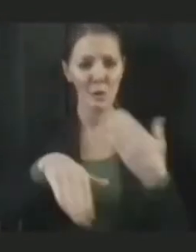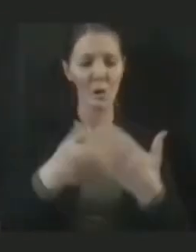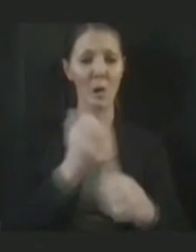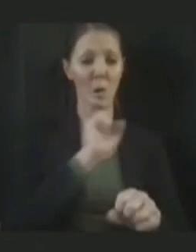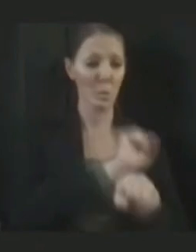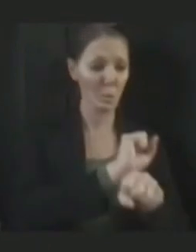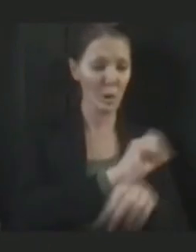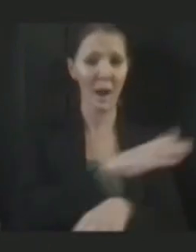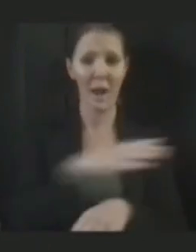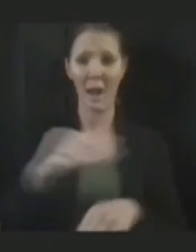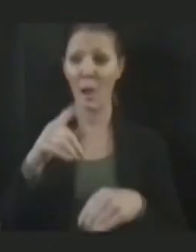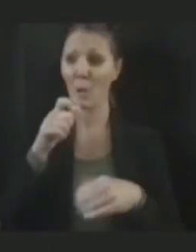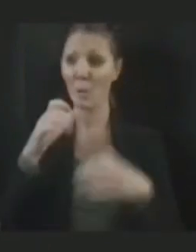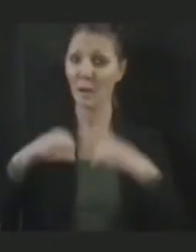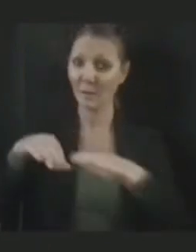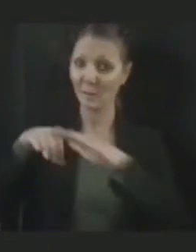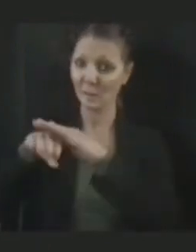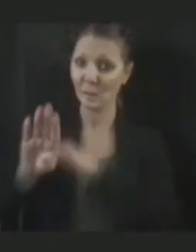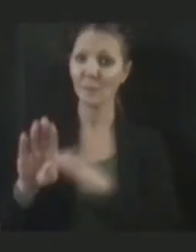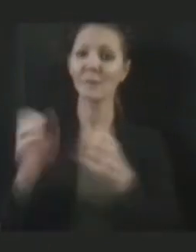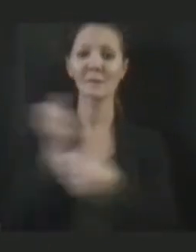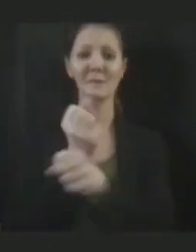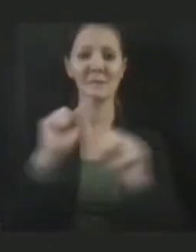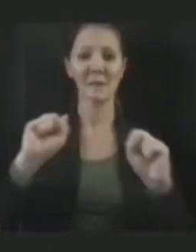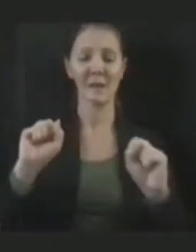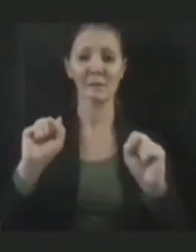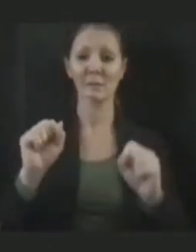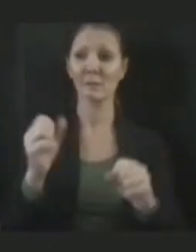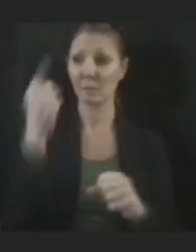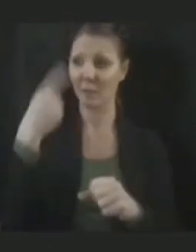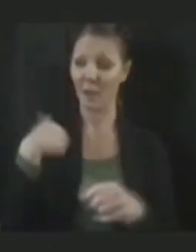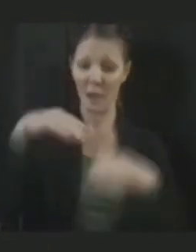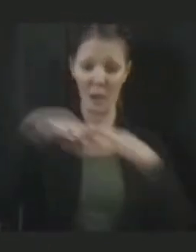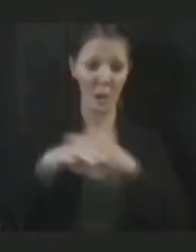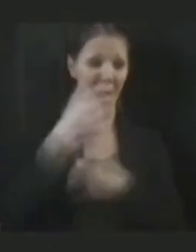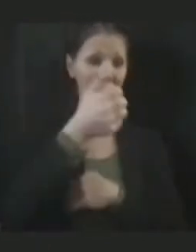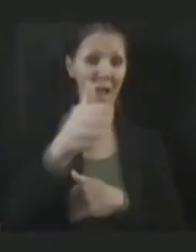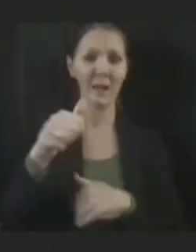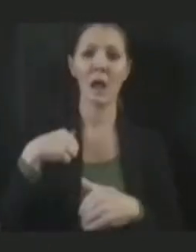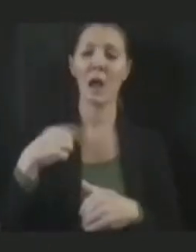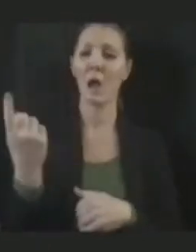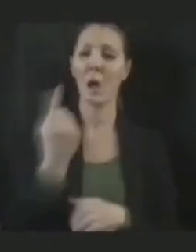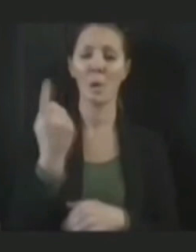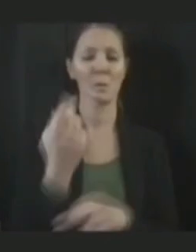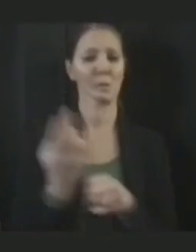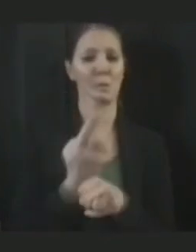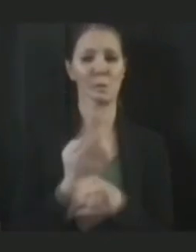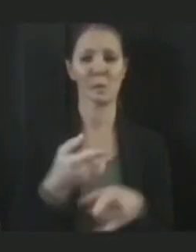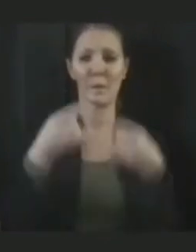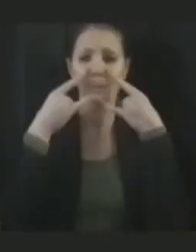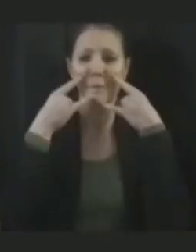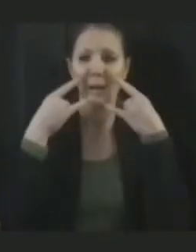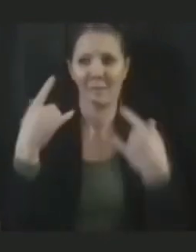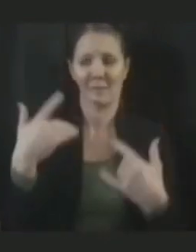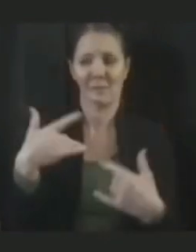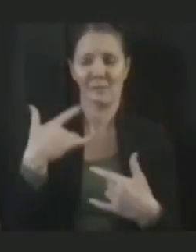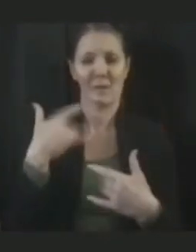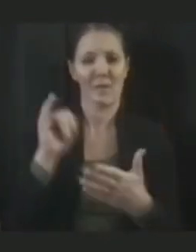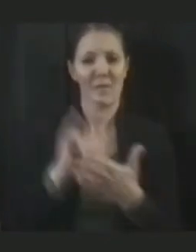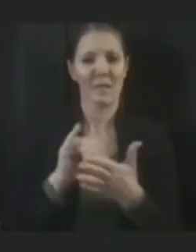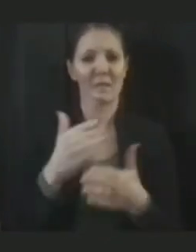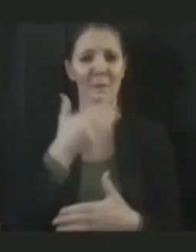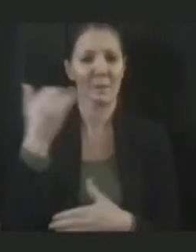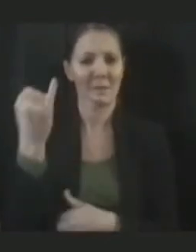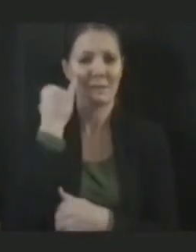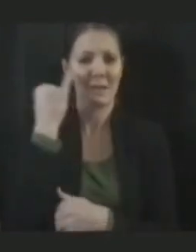In the meantime, when I go into a congested area, I always wear a mask. I just think it makes the most sense. But the news I really wanted